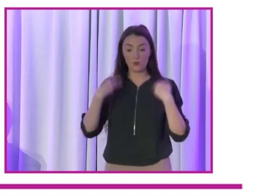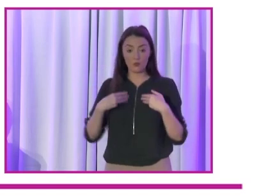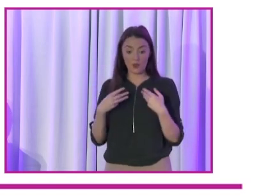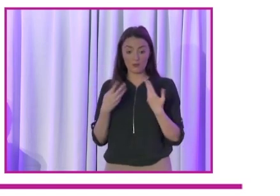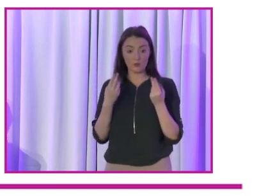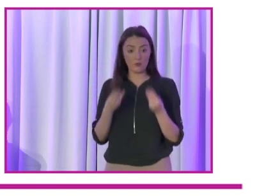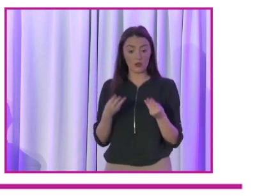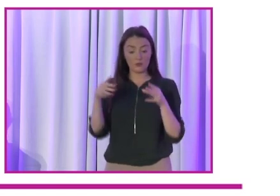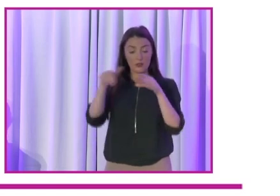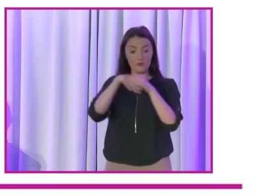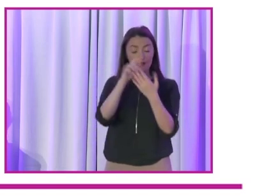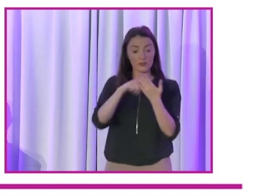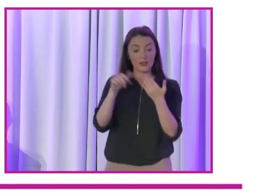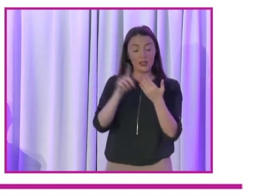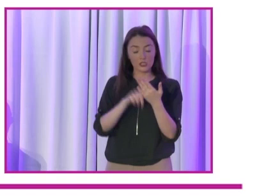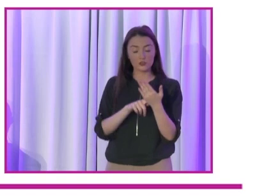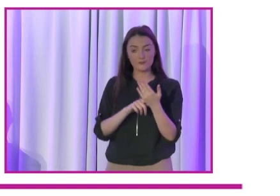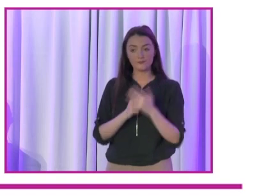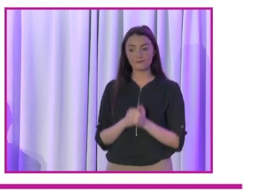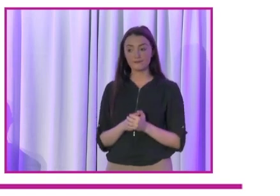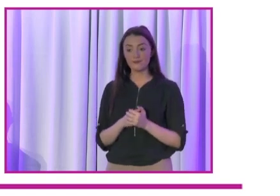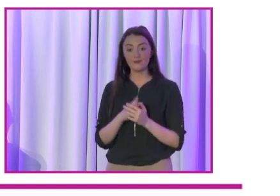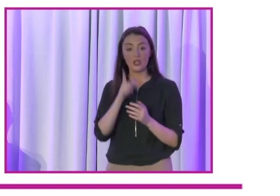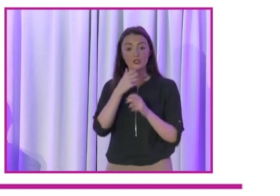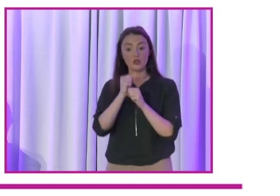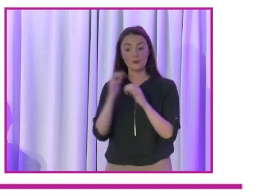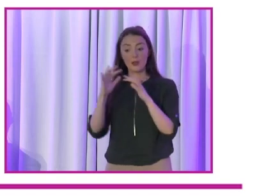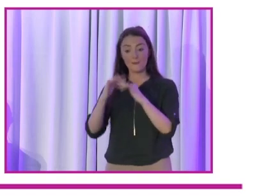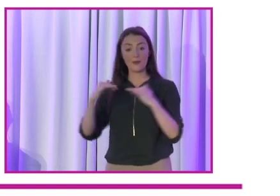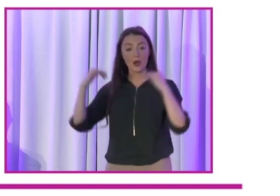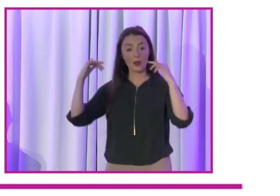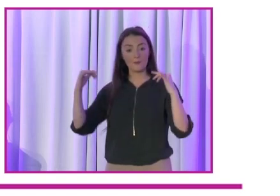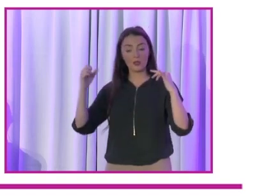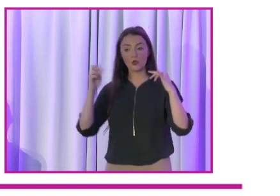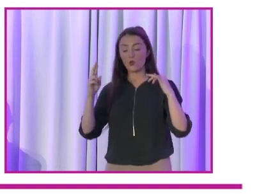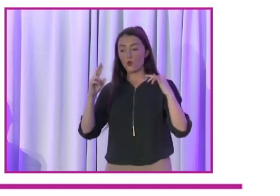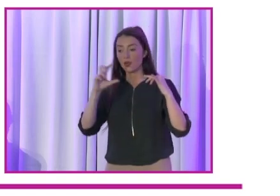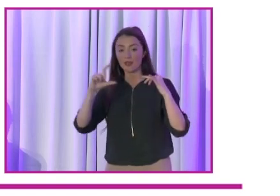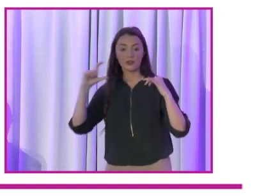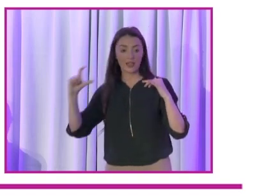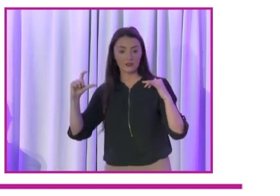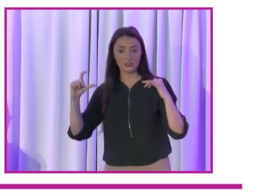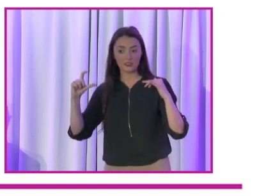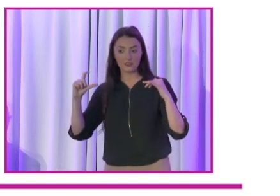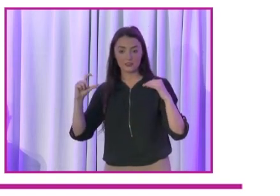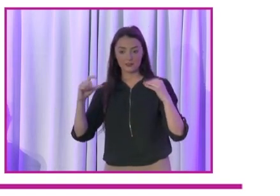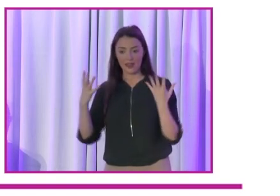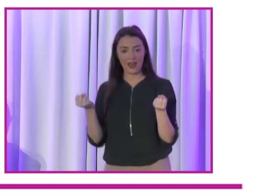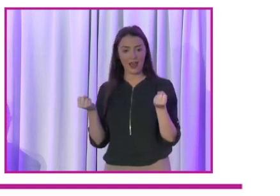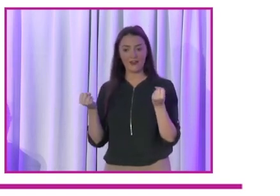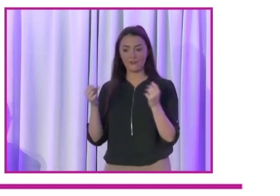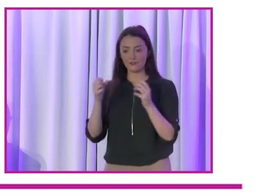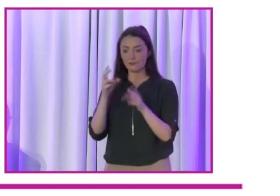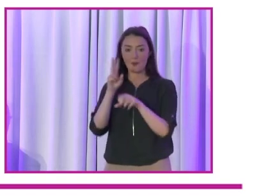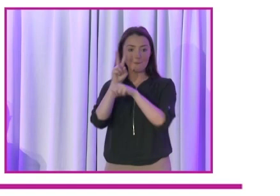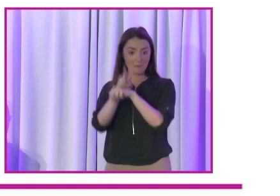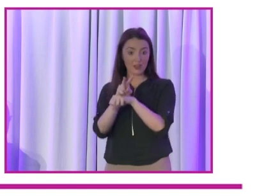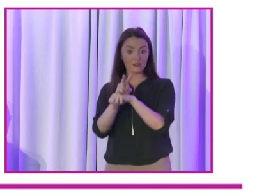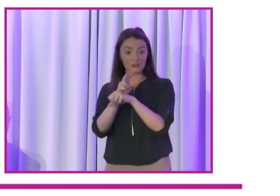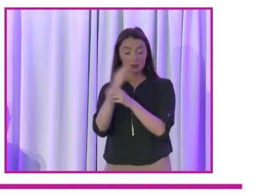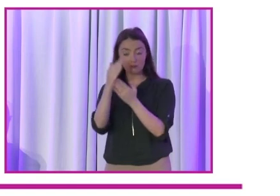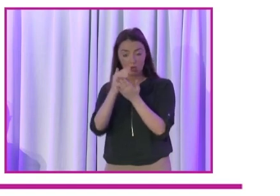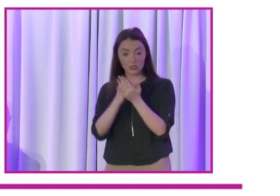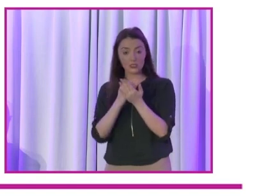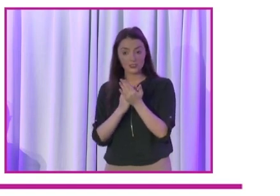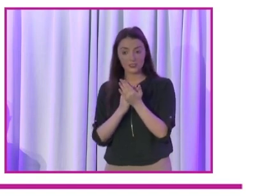councils and parliaments, there's an outreach, mentoring, all those kind of things that we know from loads of other